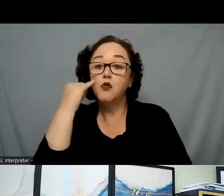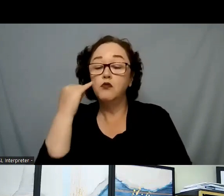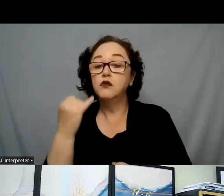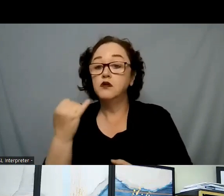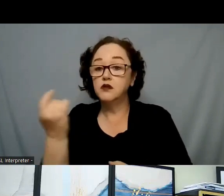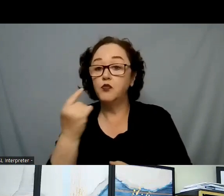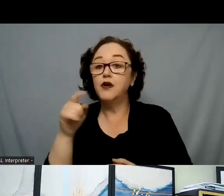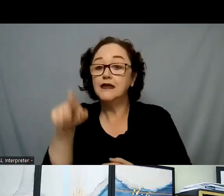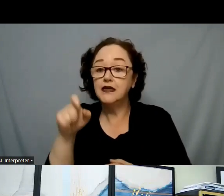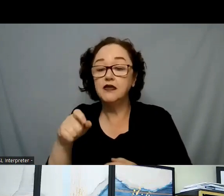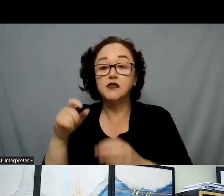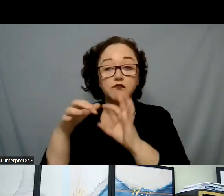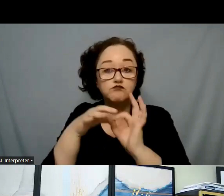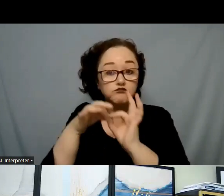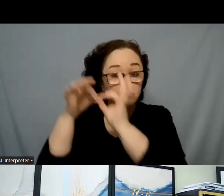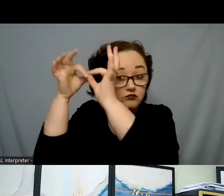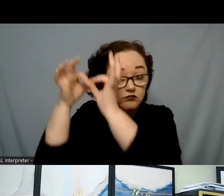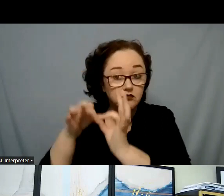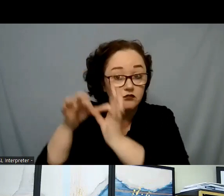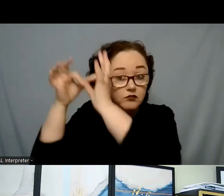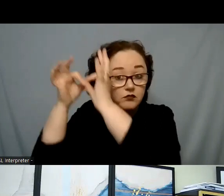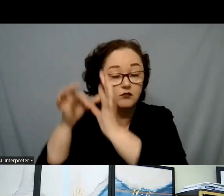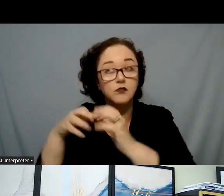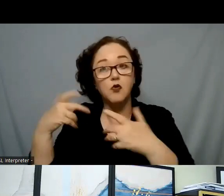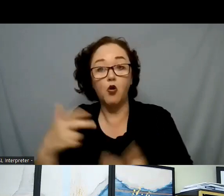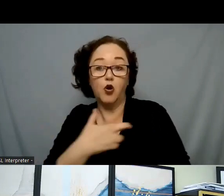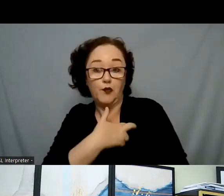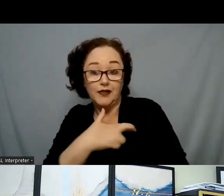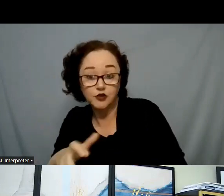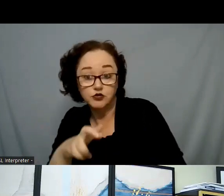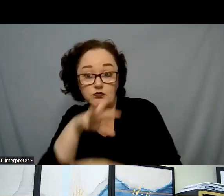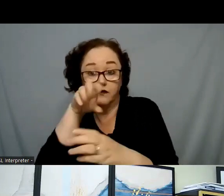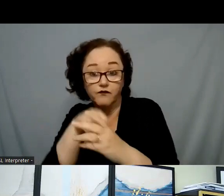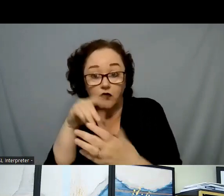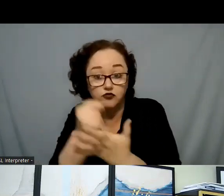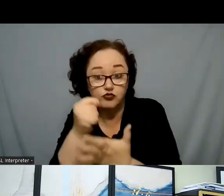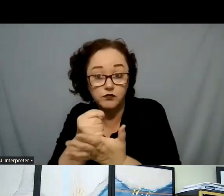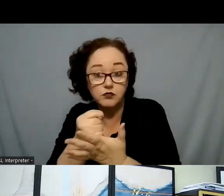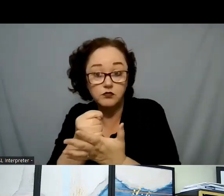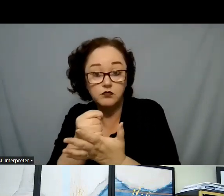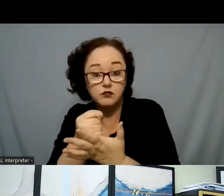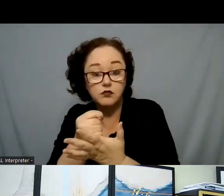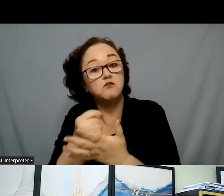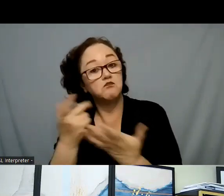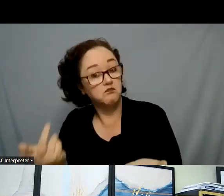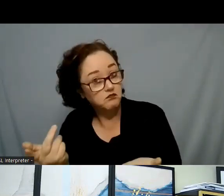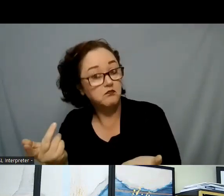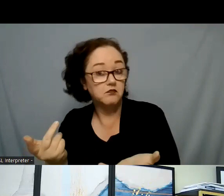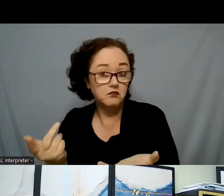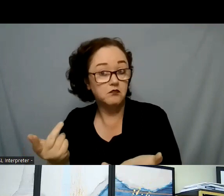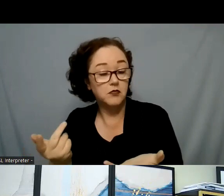spirituality incorporated in their treatment, then that could be a strategy that's used.